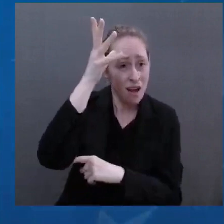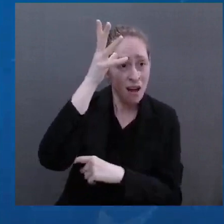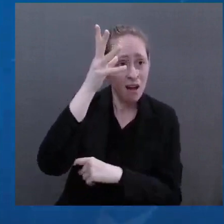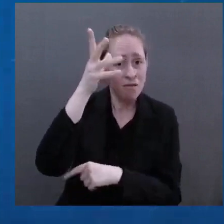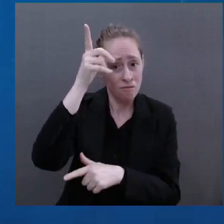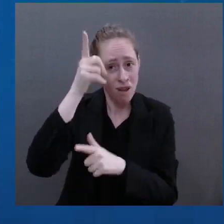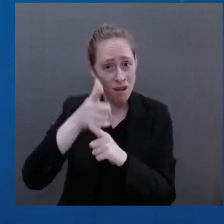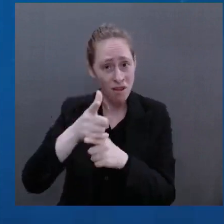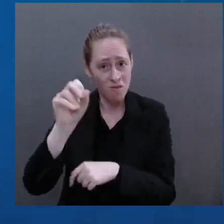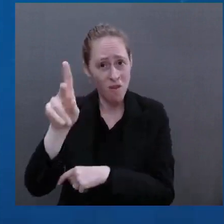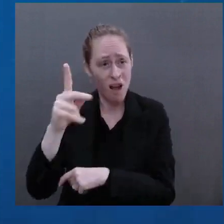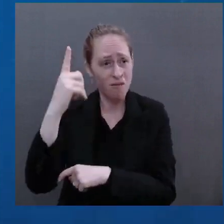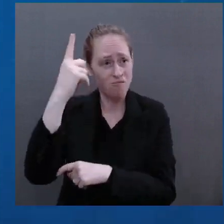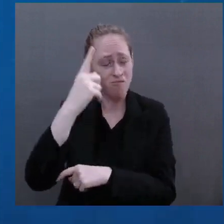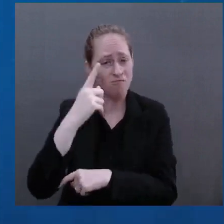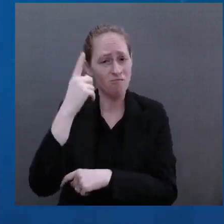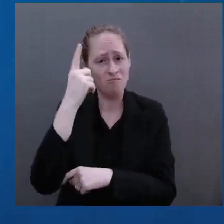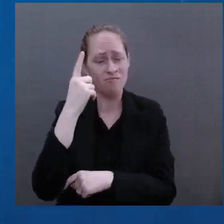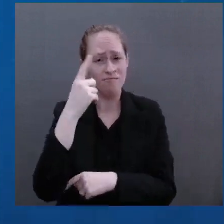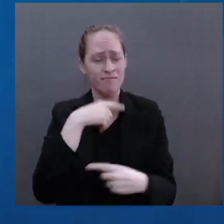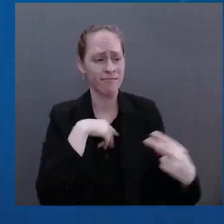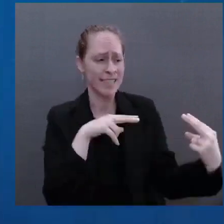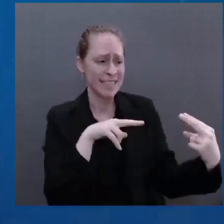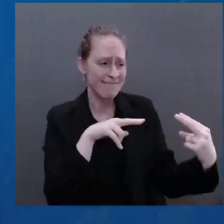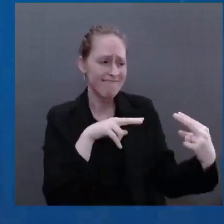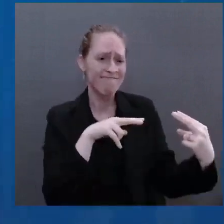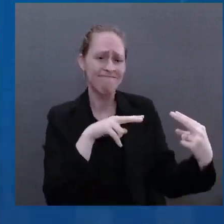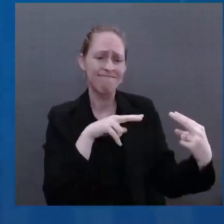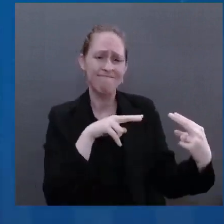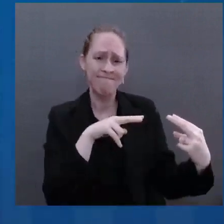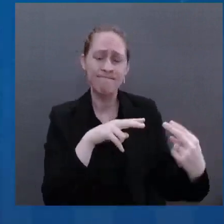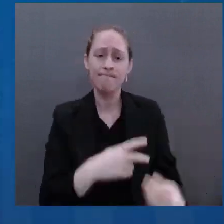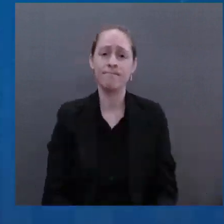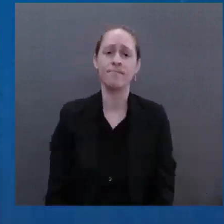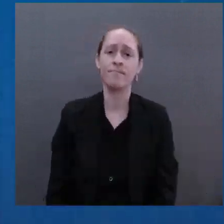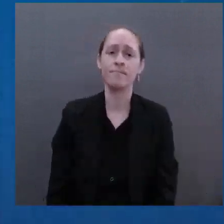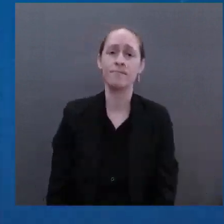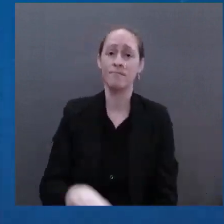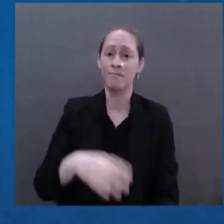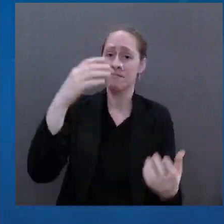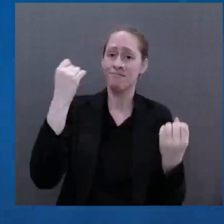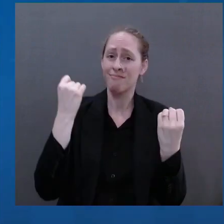fathers, in many cases, their brothers and sisters who stayed back to fight for their country.